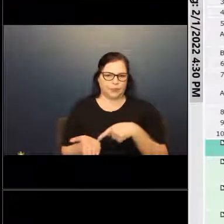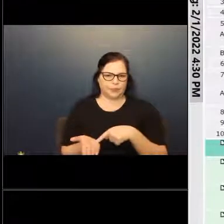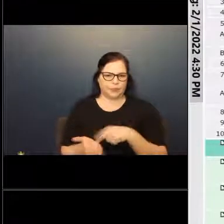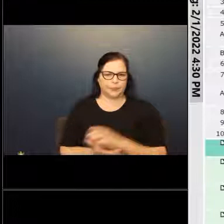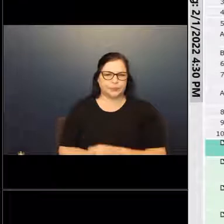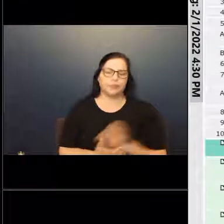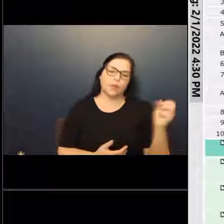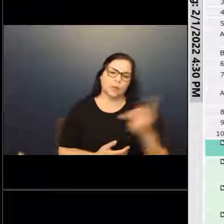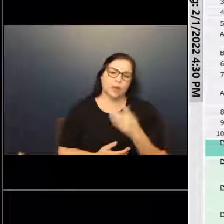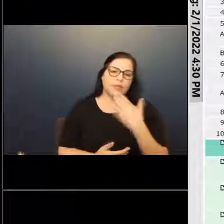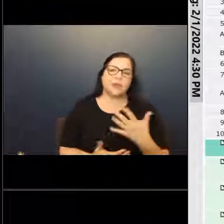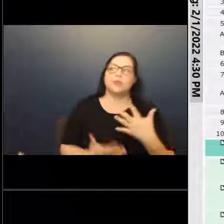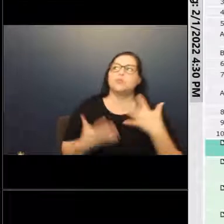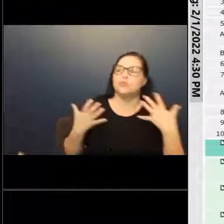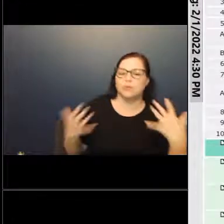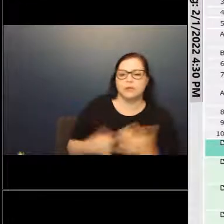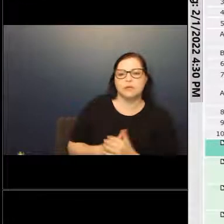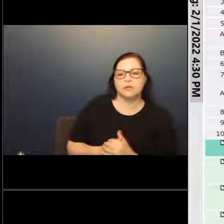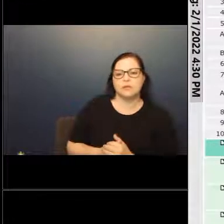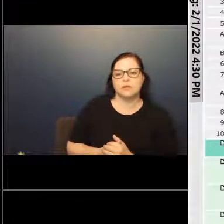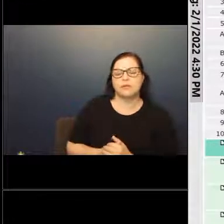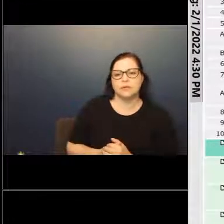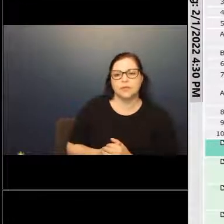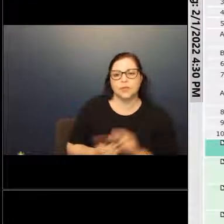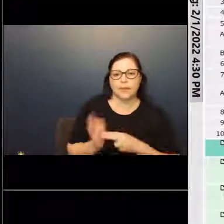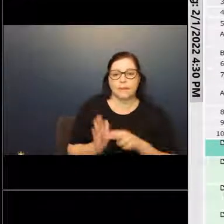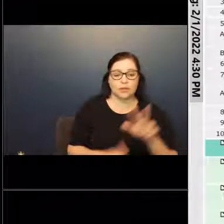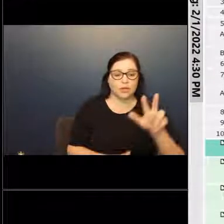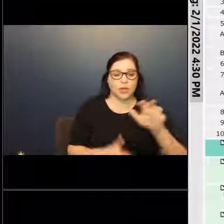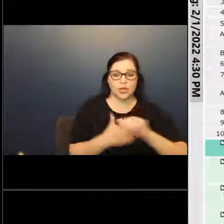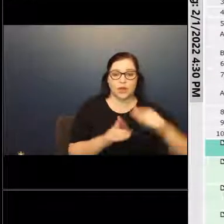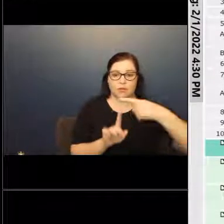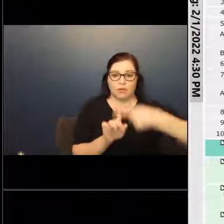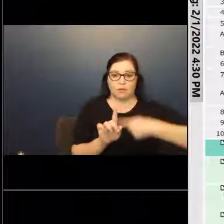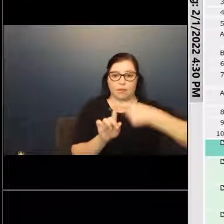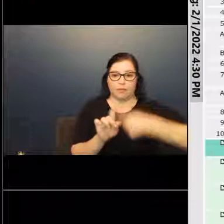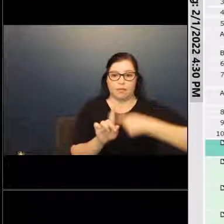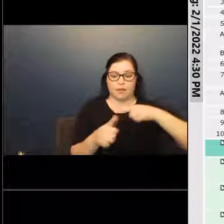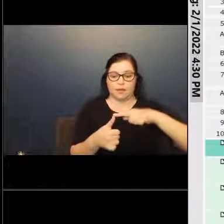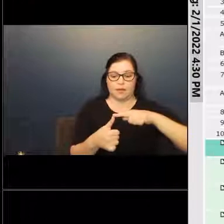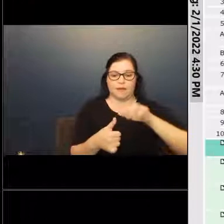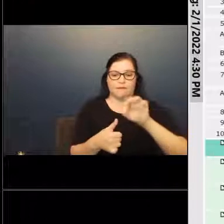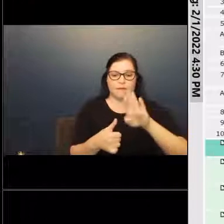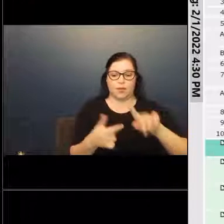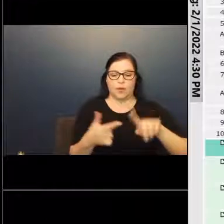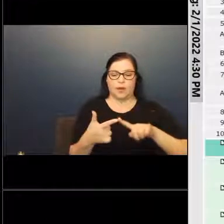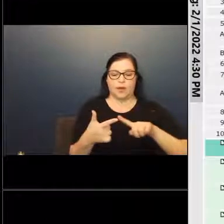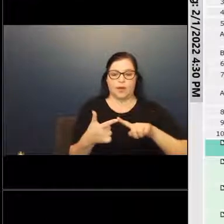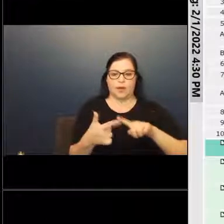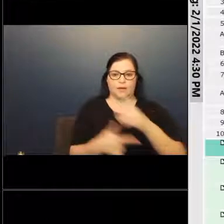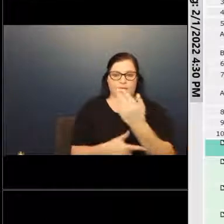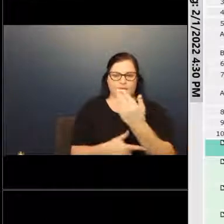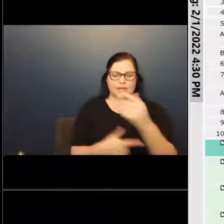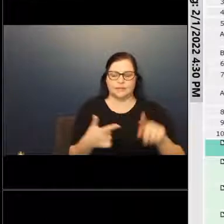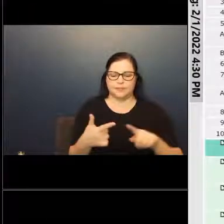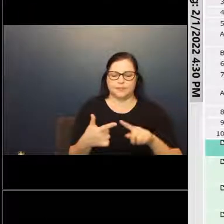Okay. Thank you so much. Um, so it would be, uh, $300 a month this month, uh, February 15th.